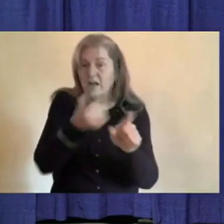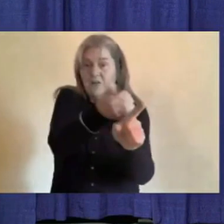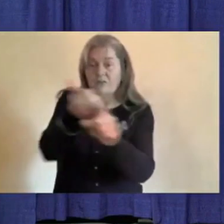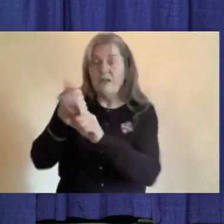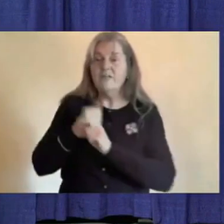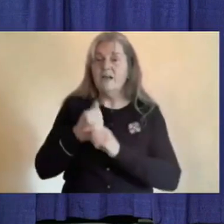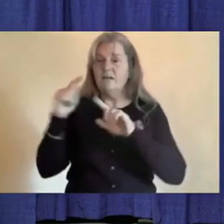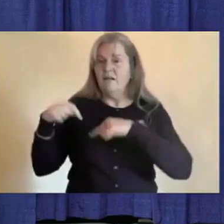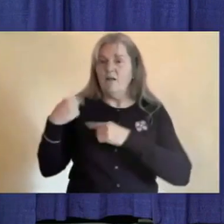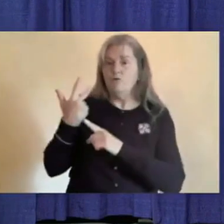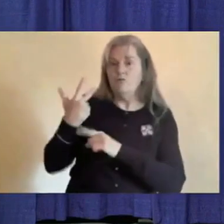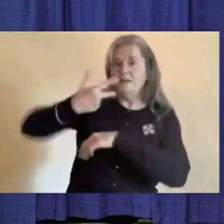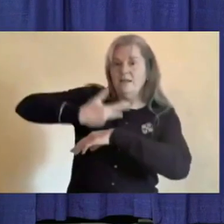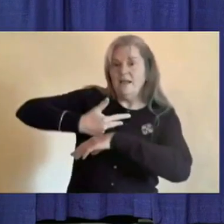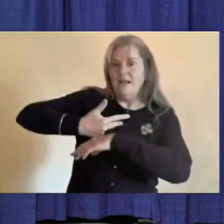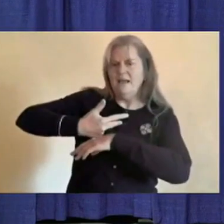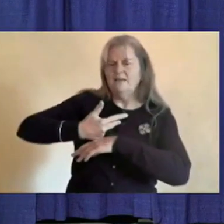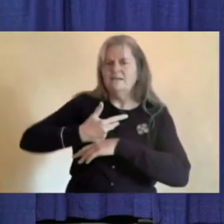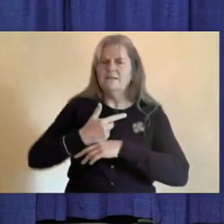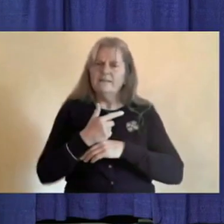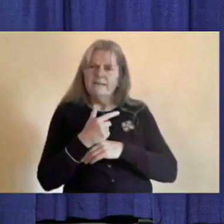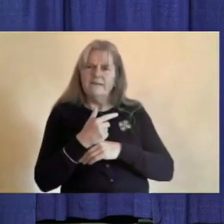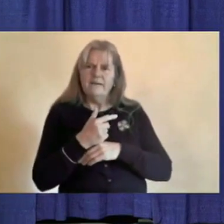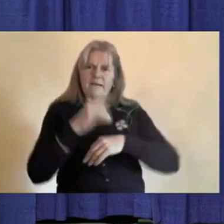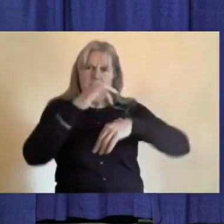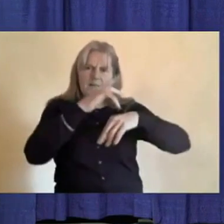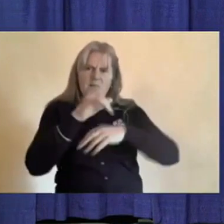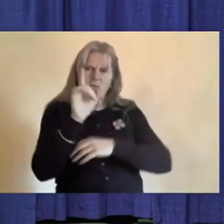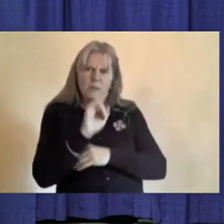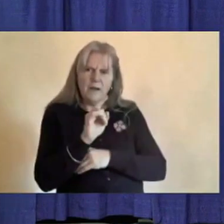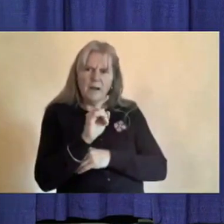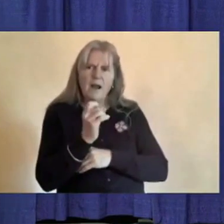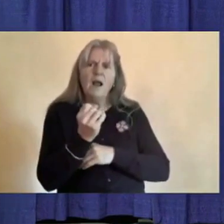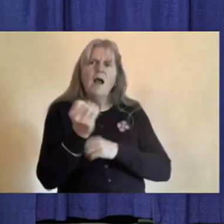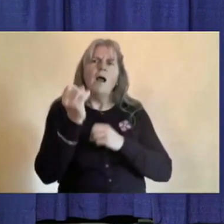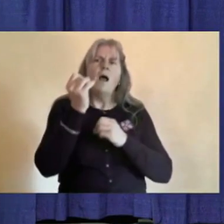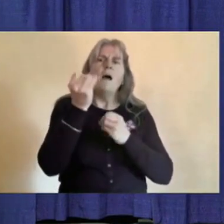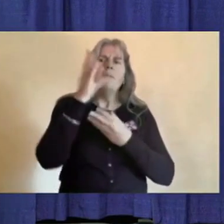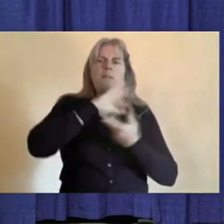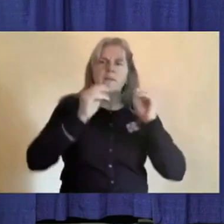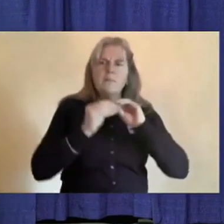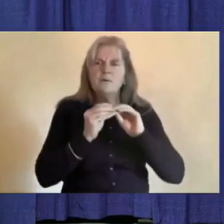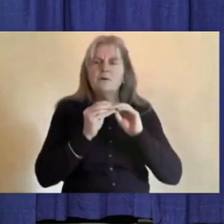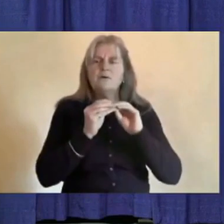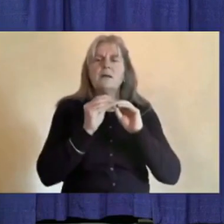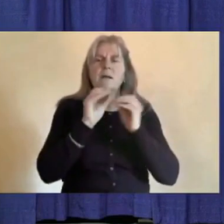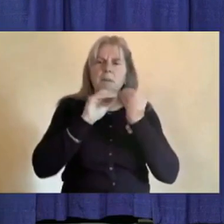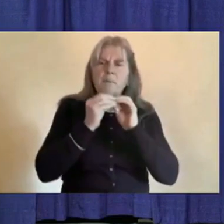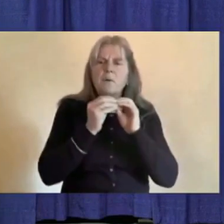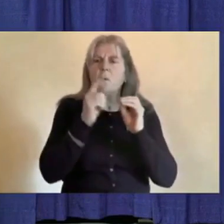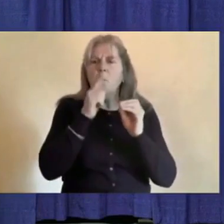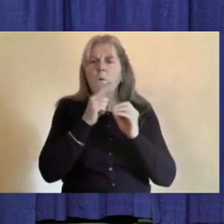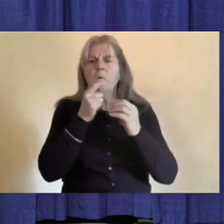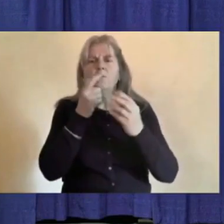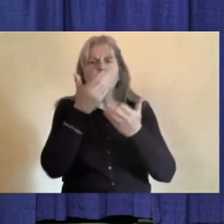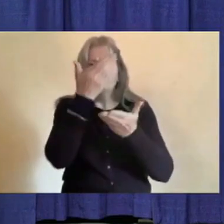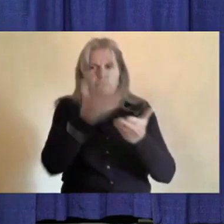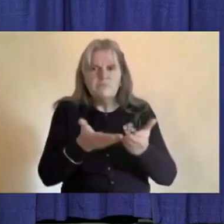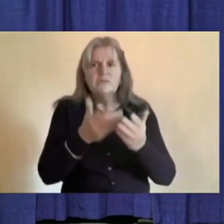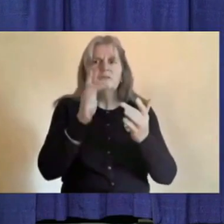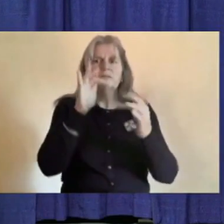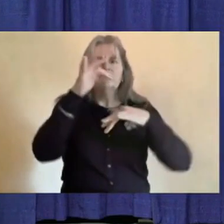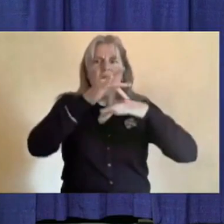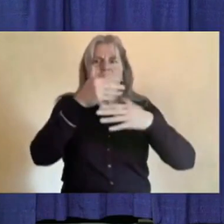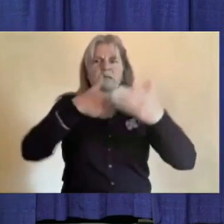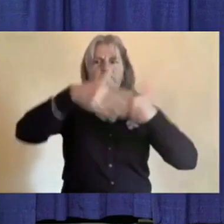That number may surprise you. Someone would have to talk to every one of those individuals and complete a risk assessment or ask them to come